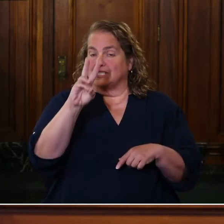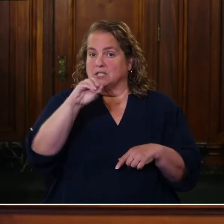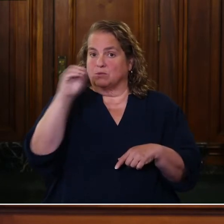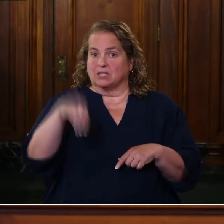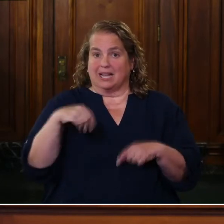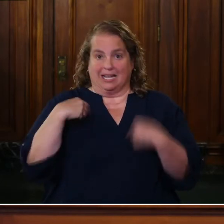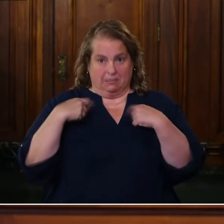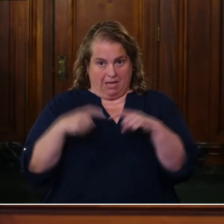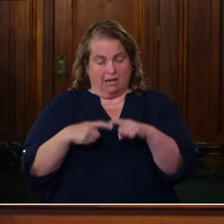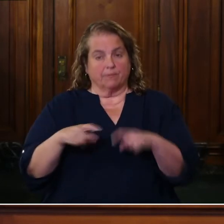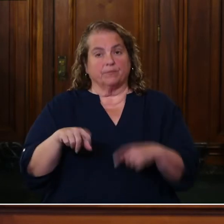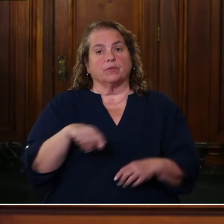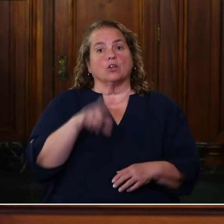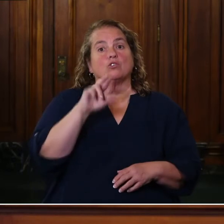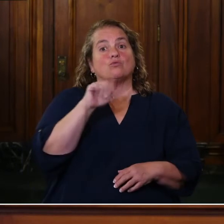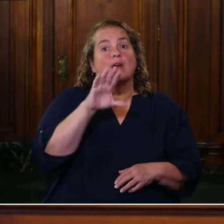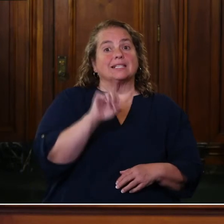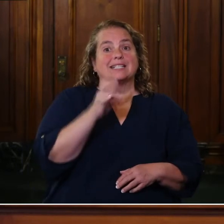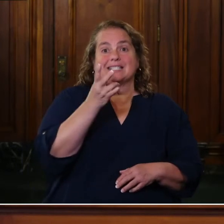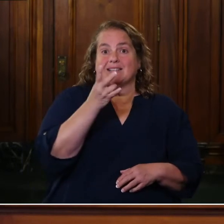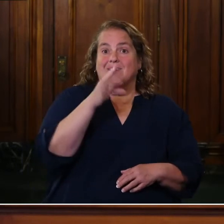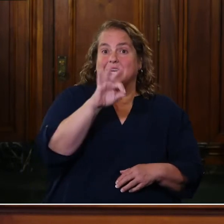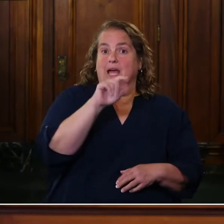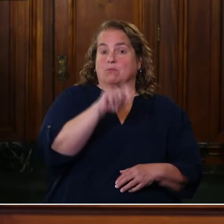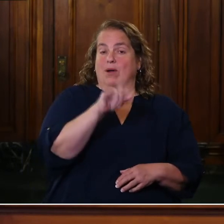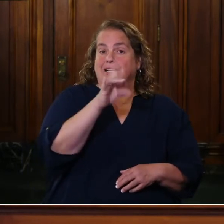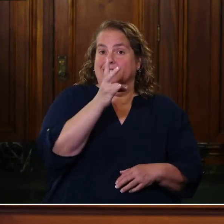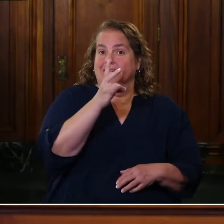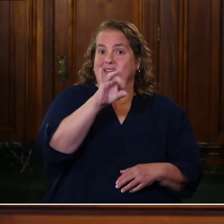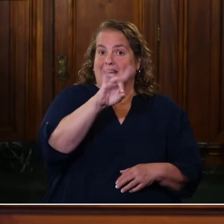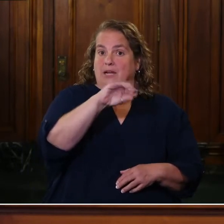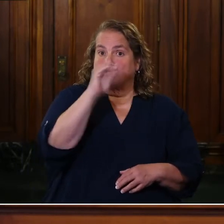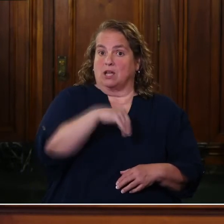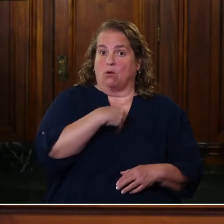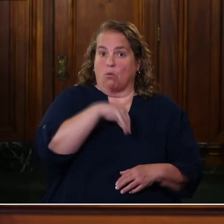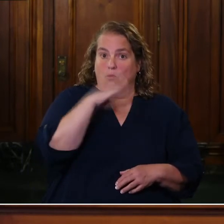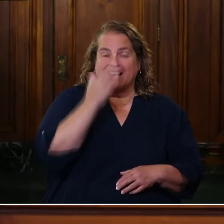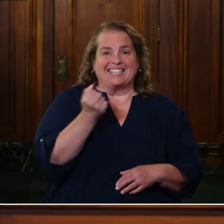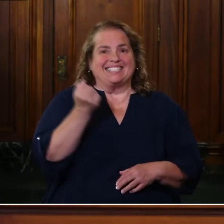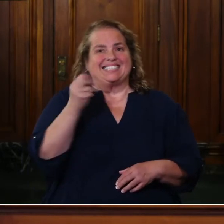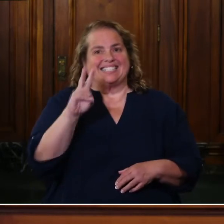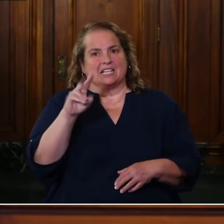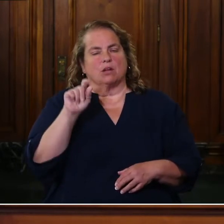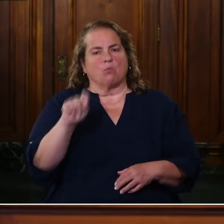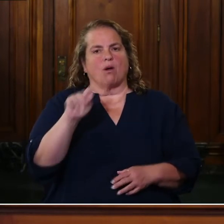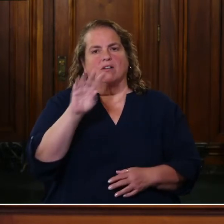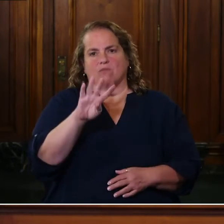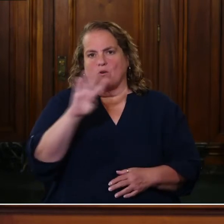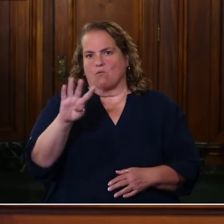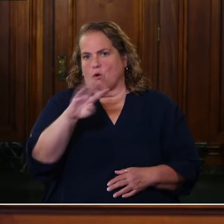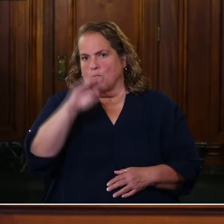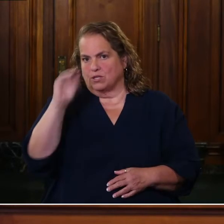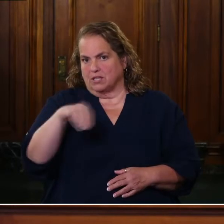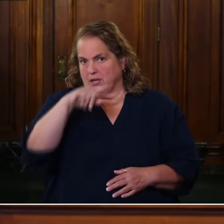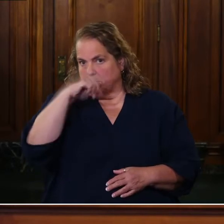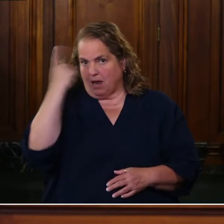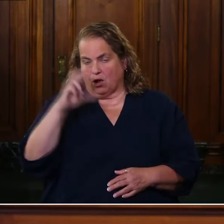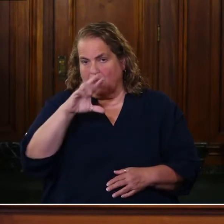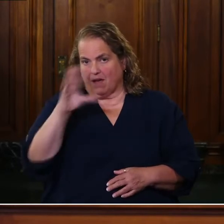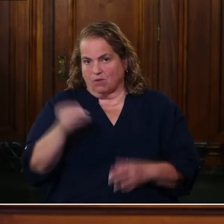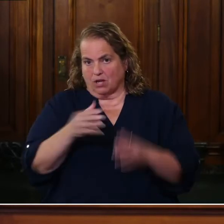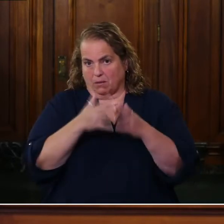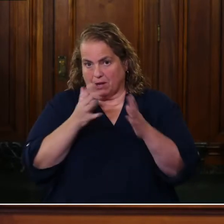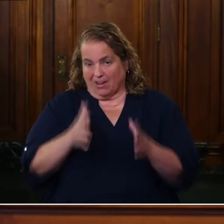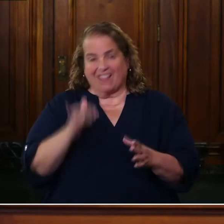And then on race, 79.78% white, 16.44% black or African